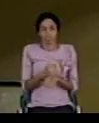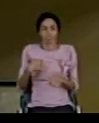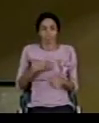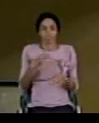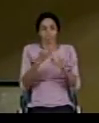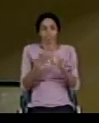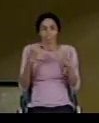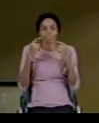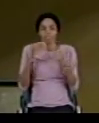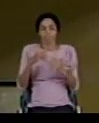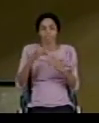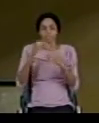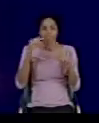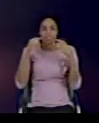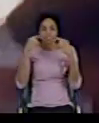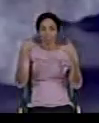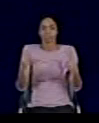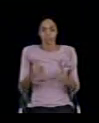please.